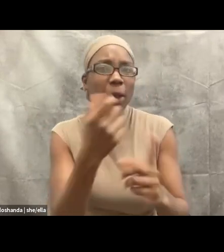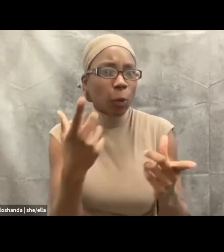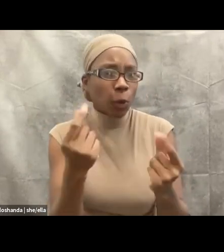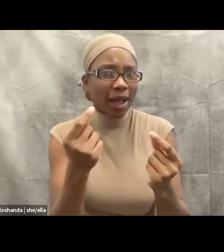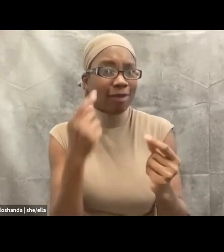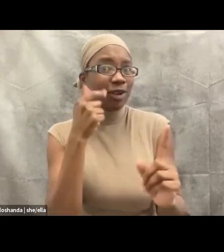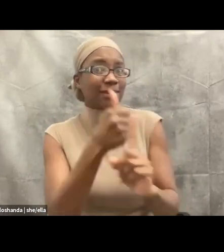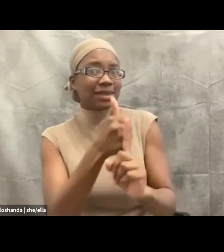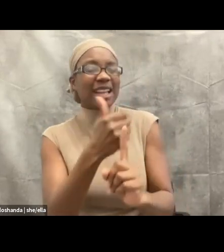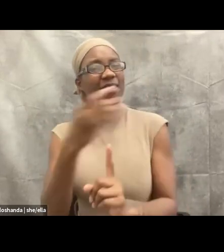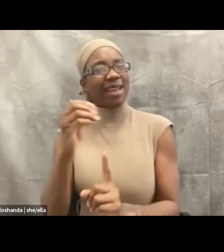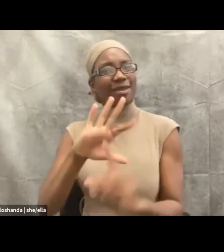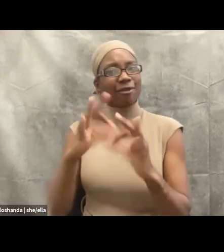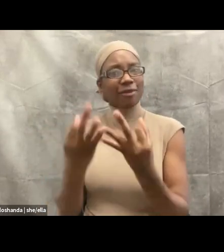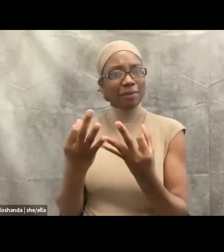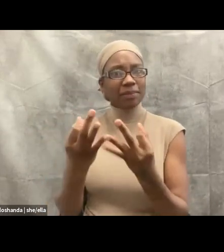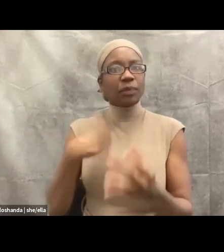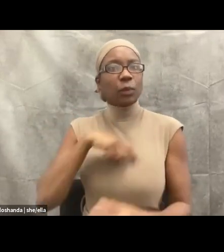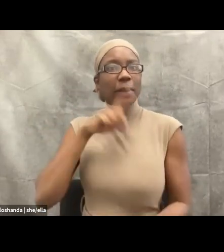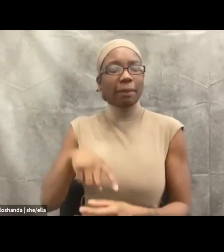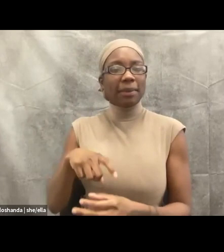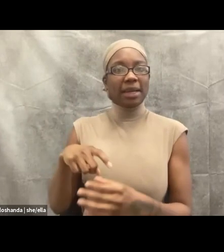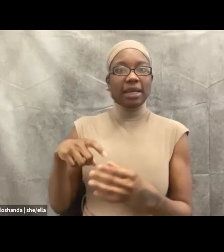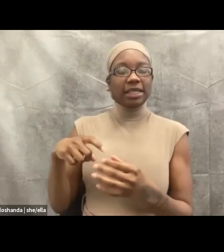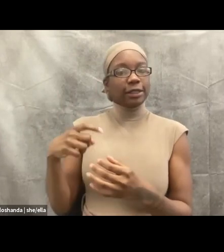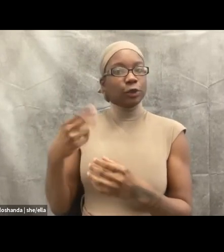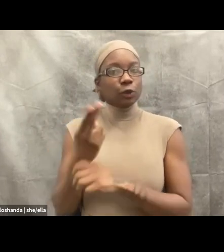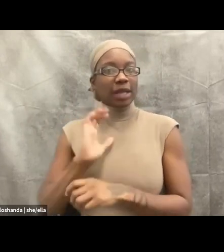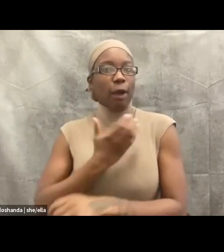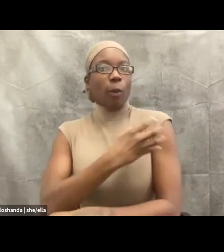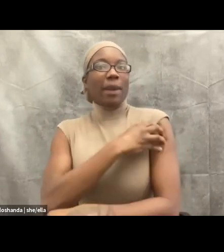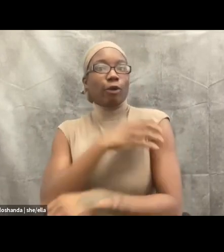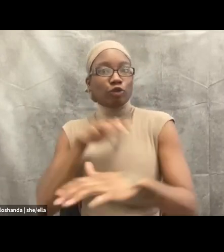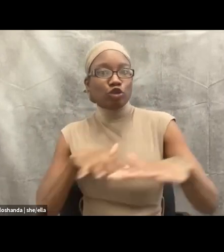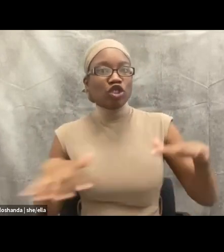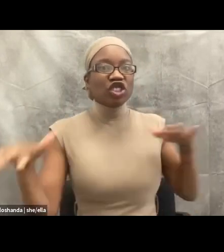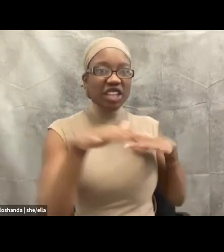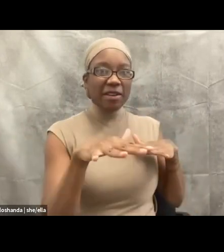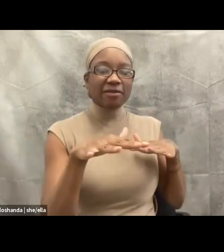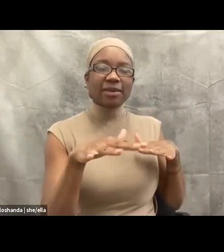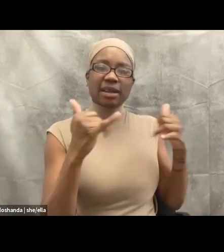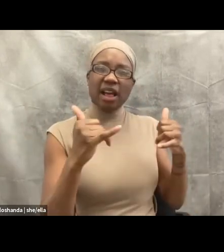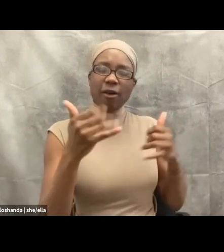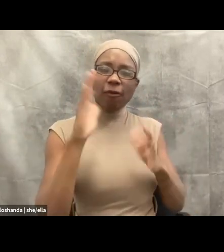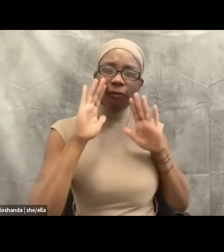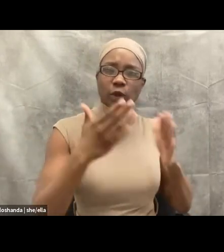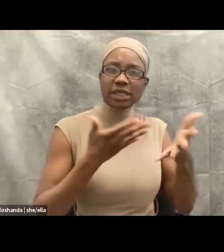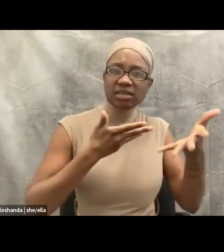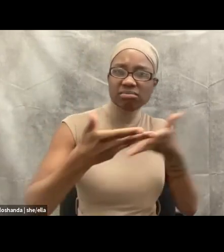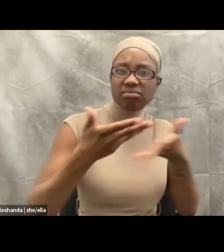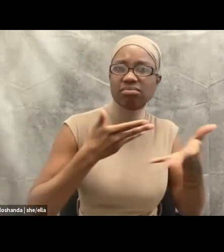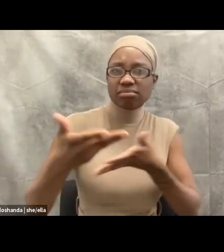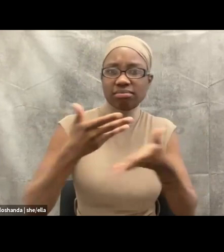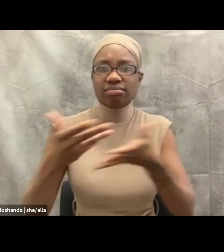challenges and or crisis. We as a collective have the power to hold space, not sessions,